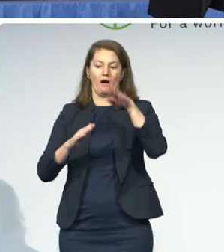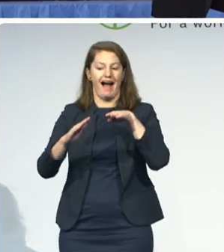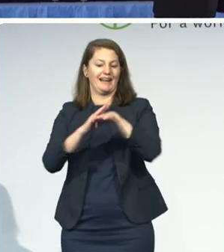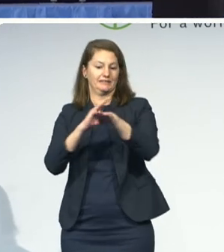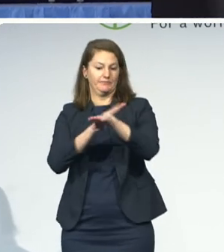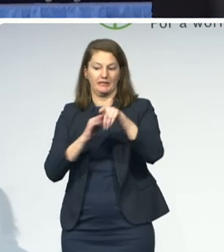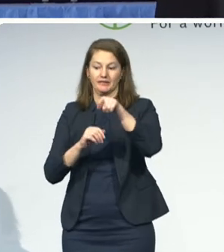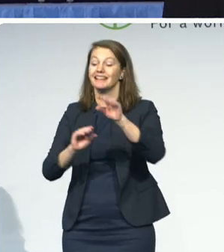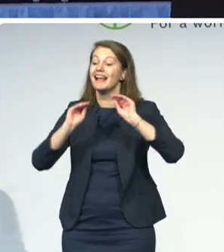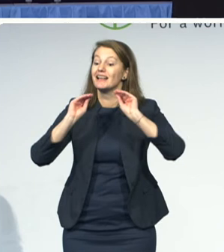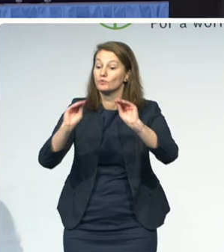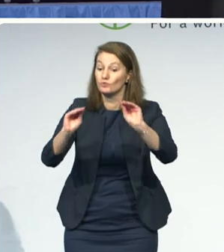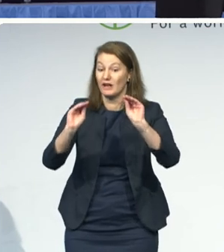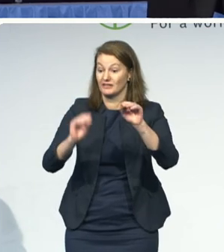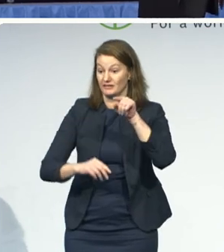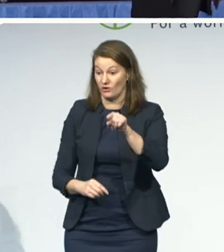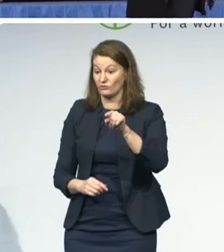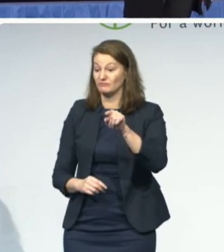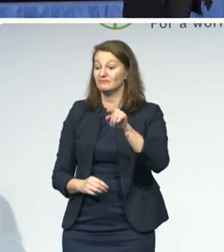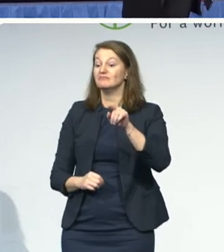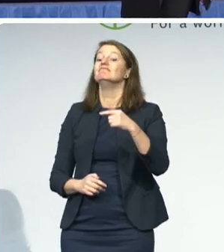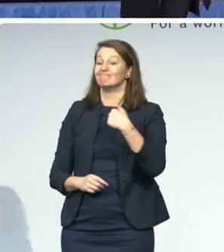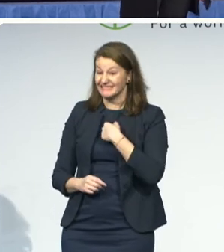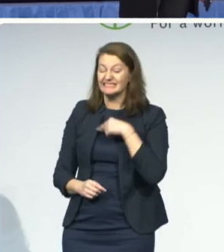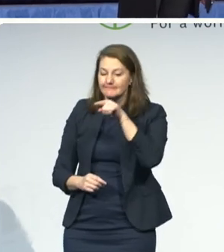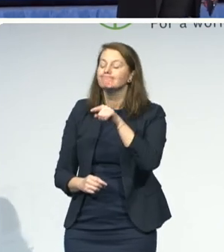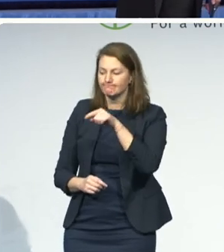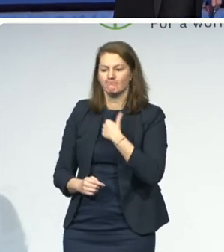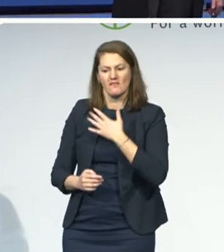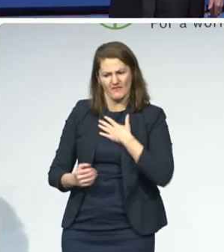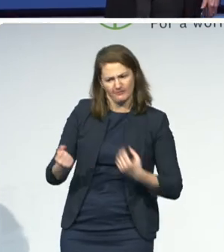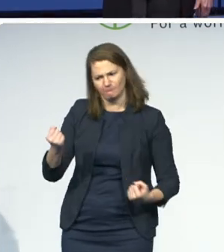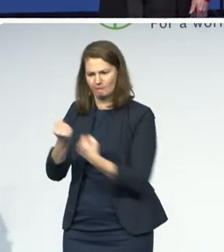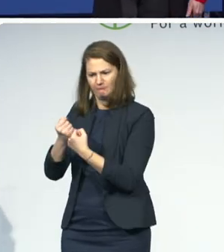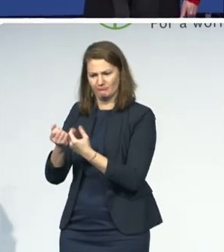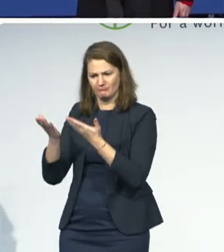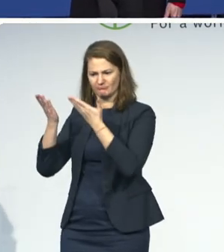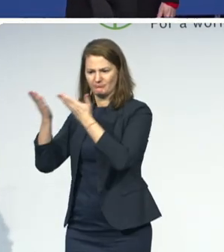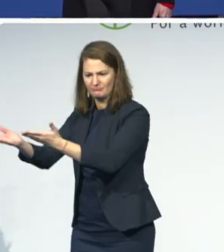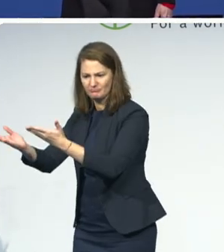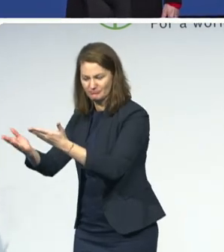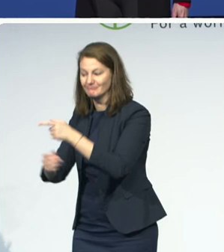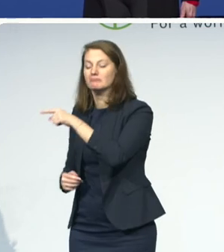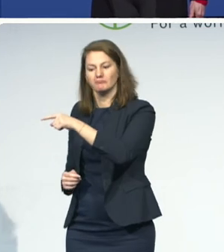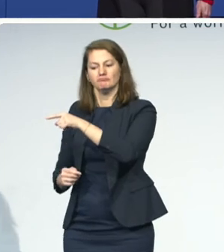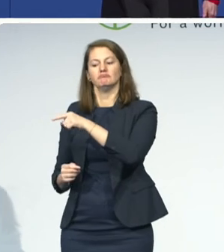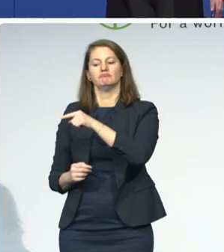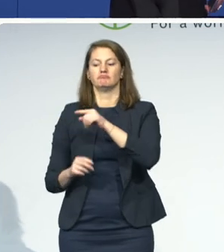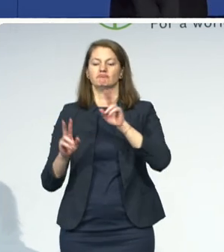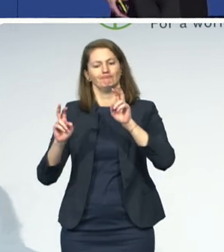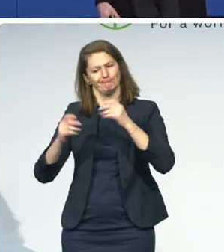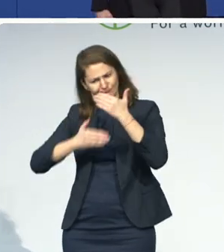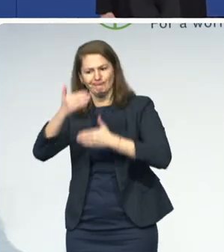like Konstantinos, who has dyslexia, and who there's a lot of stigma attached, he said. Bookshare,